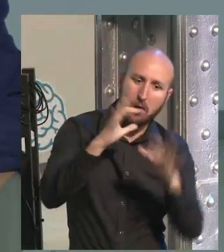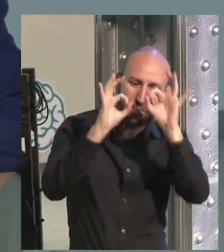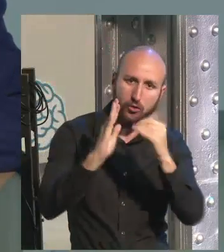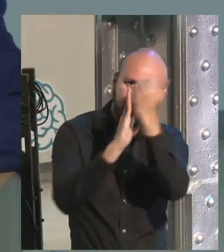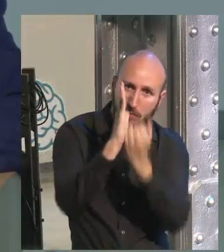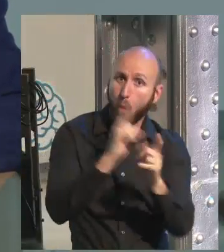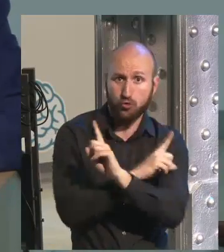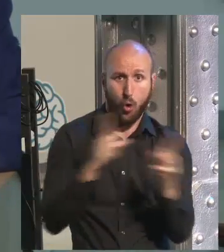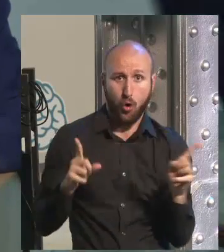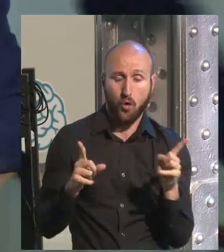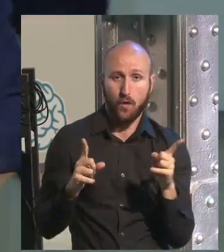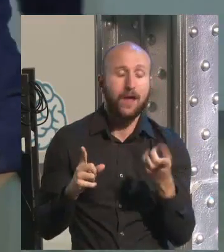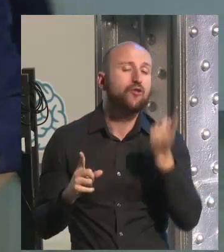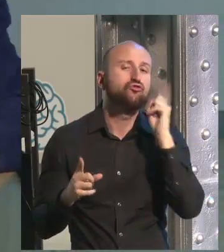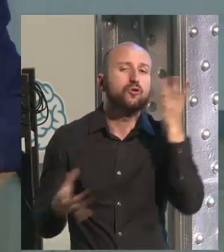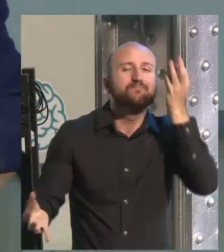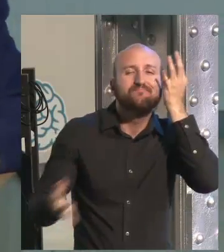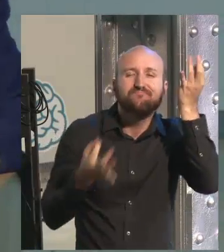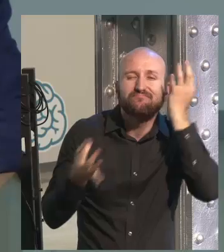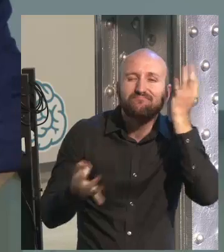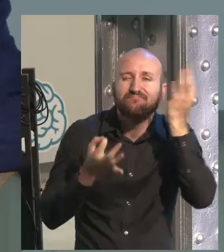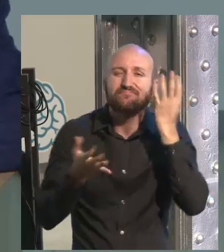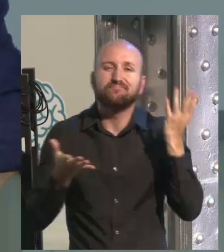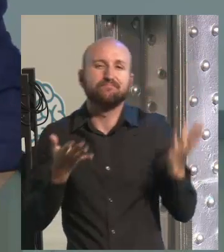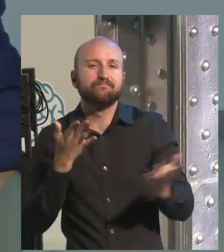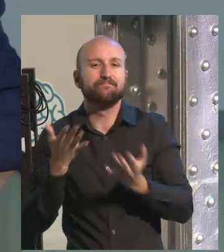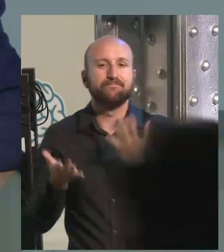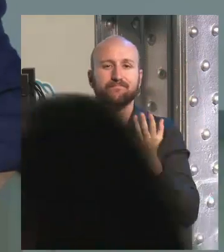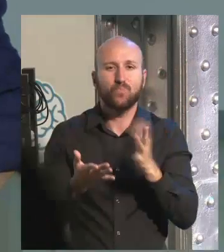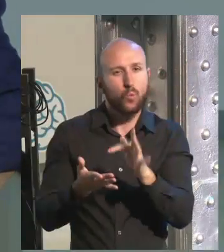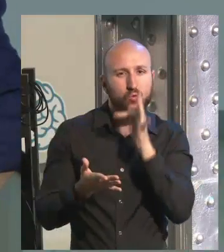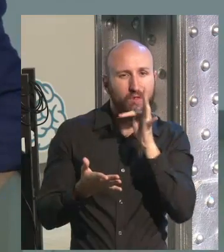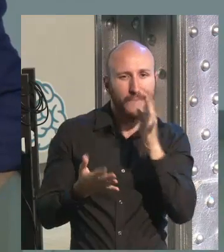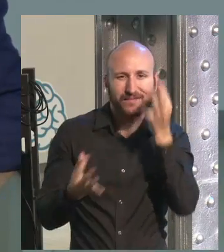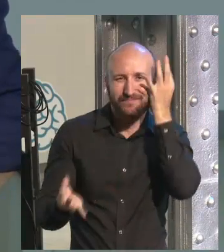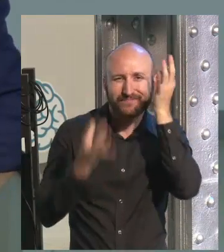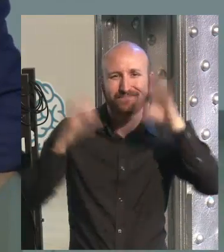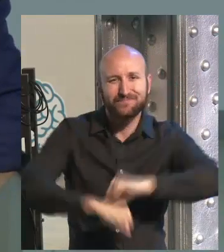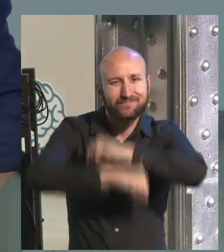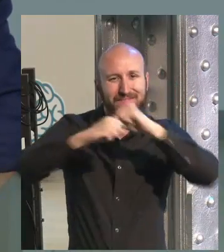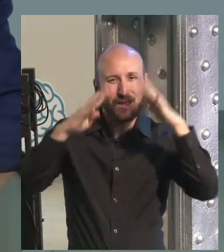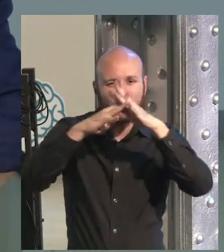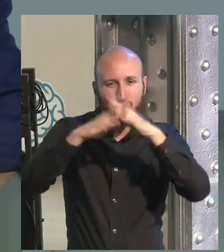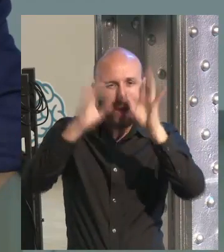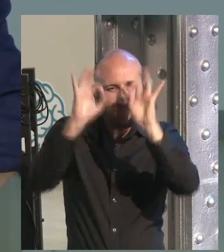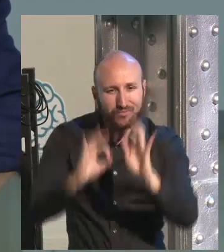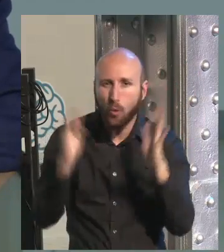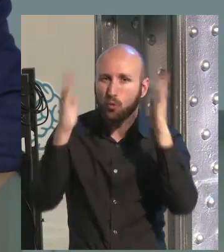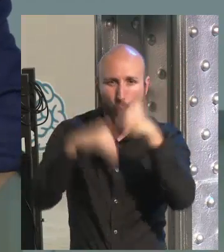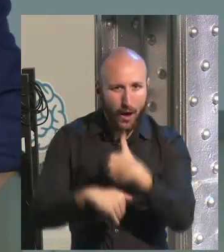think and thinking that you will be taught and that your training will be done